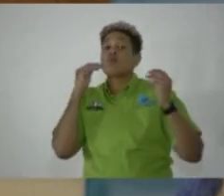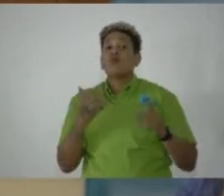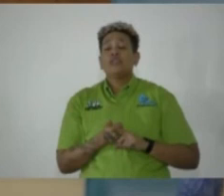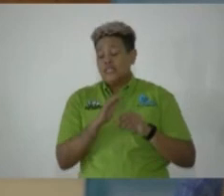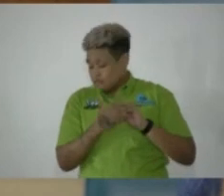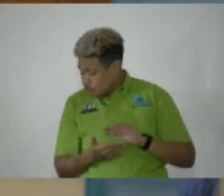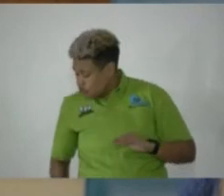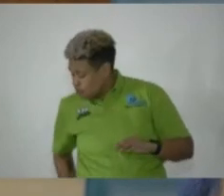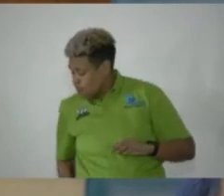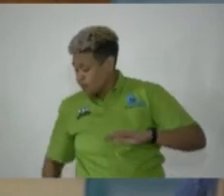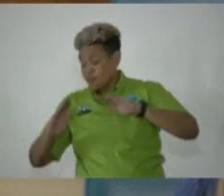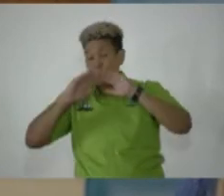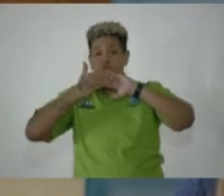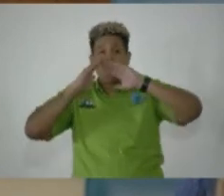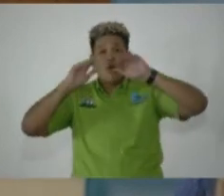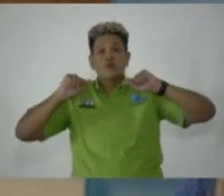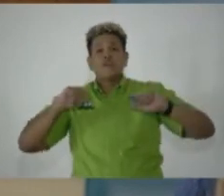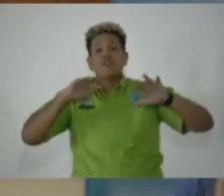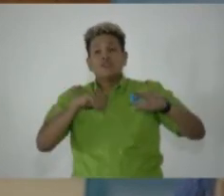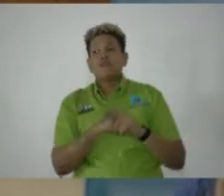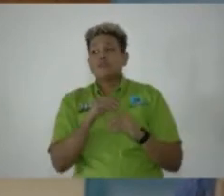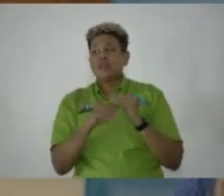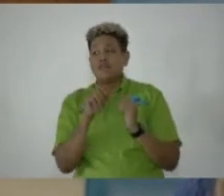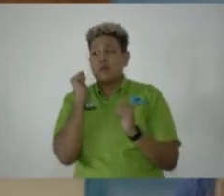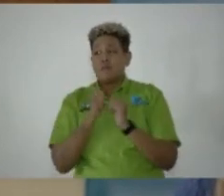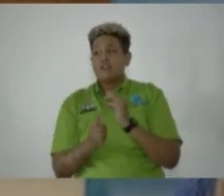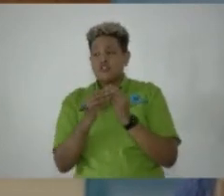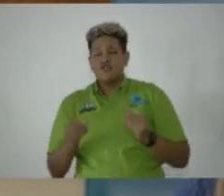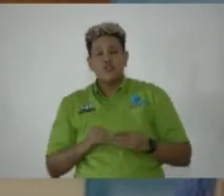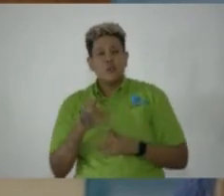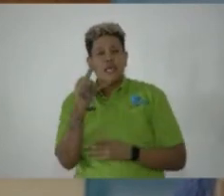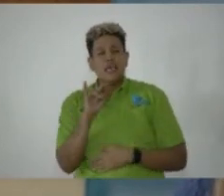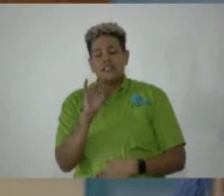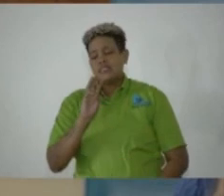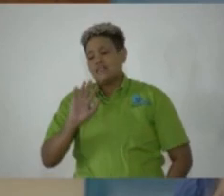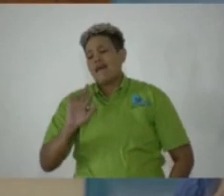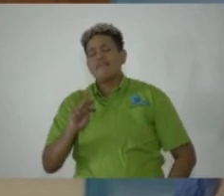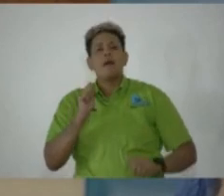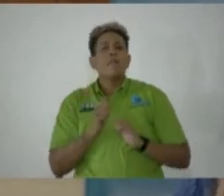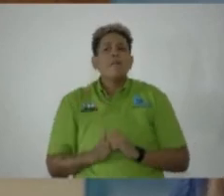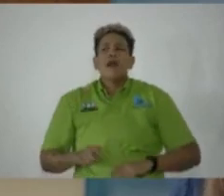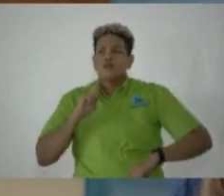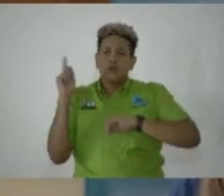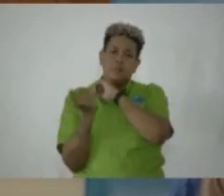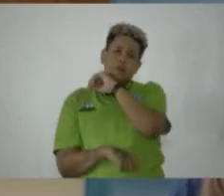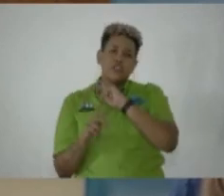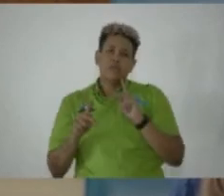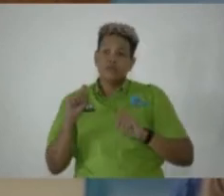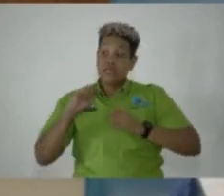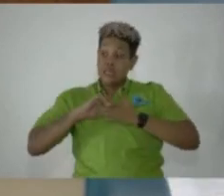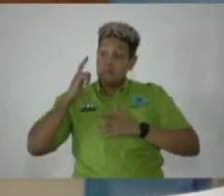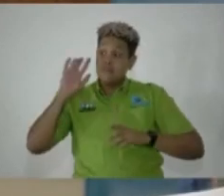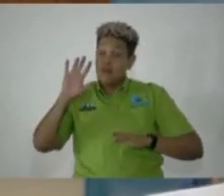Jamaica House of Assembly passed a resolution in 1865 to punish the people of St. Thomas